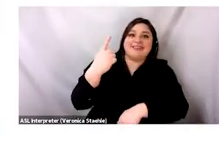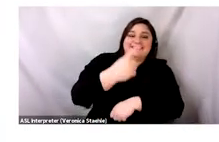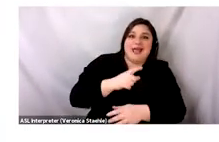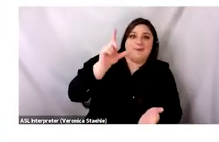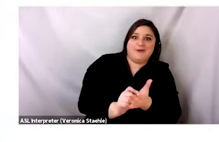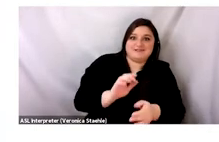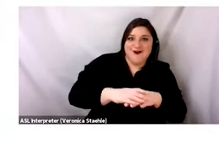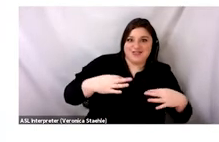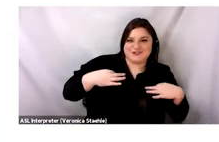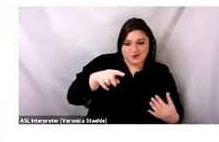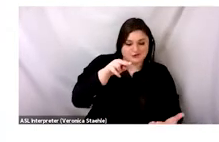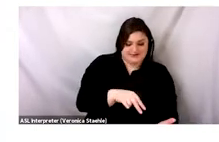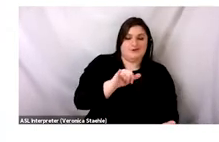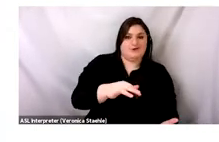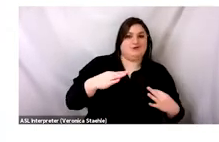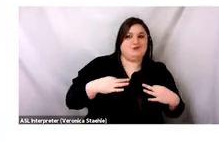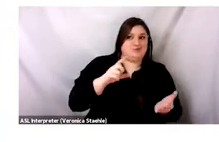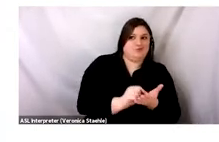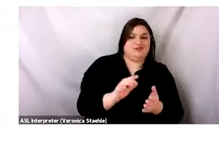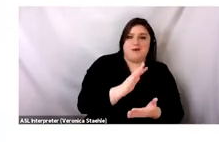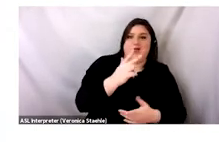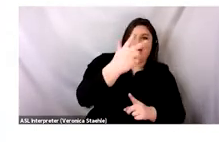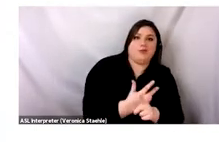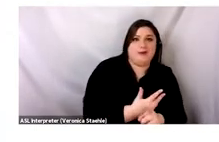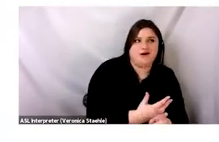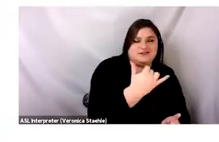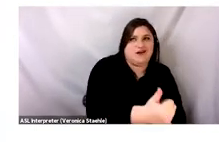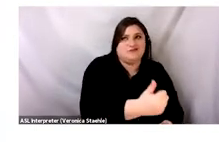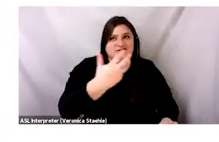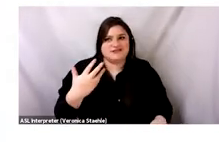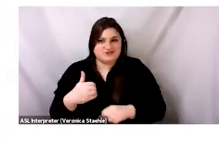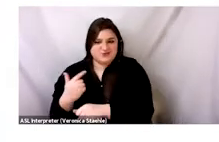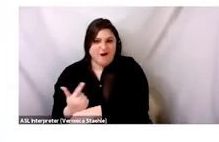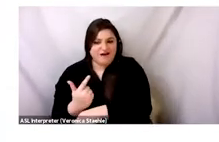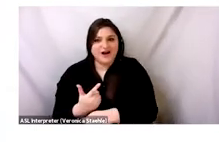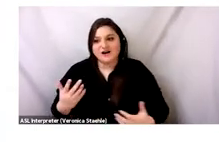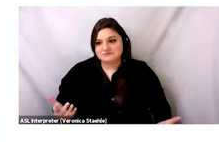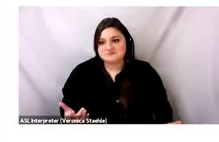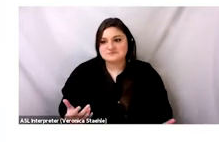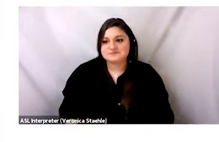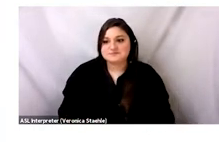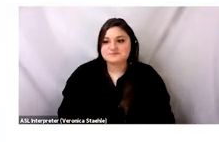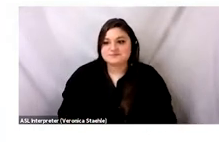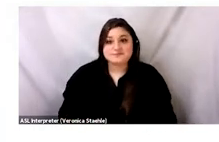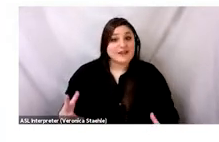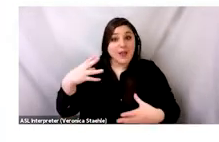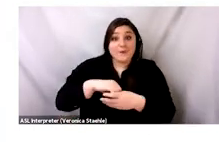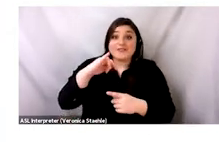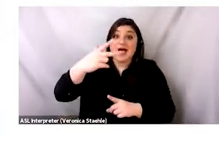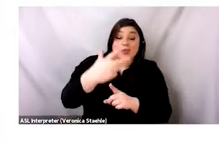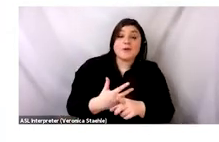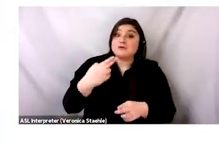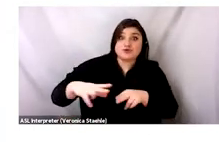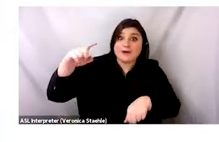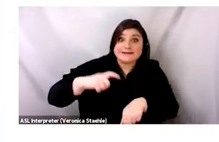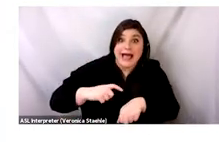right? Because a lot of times the event date is printed on these. Within those three months, that t-shirt could have been, you